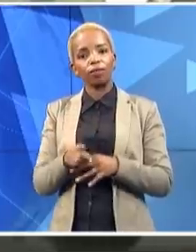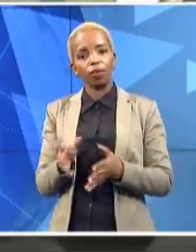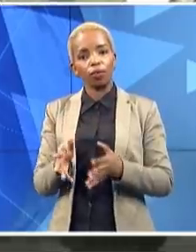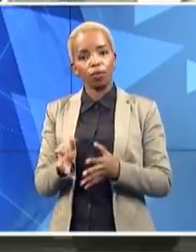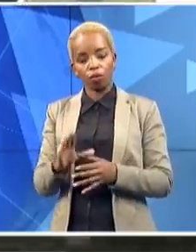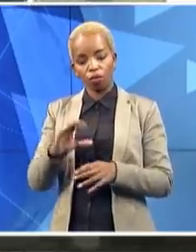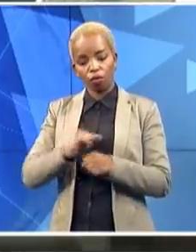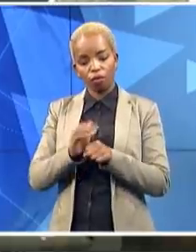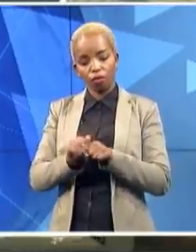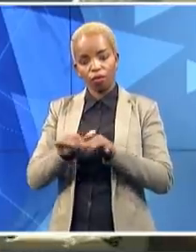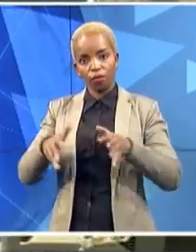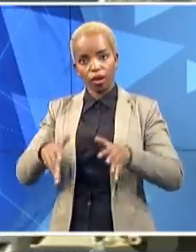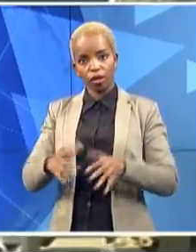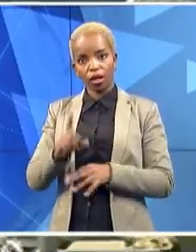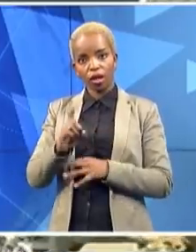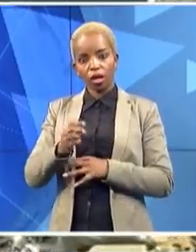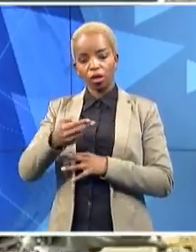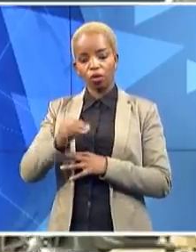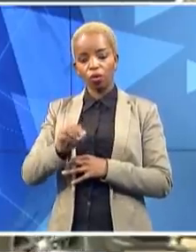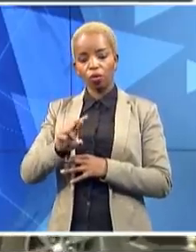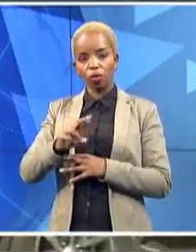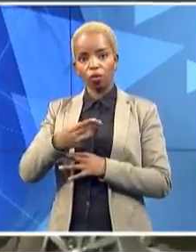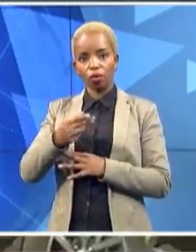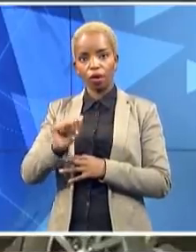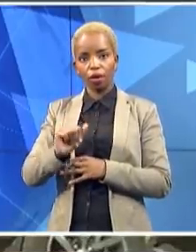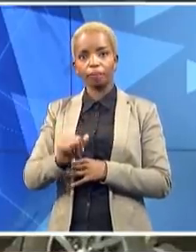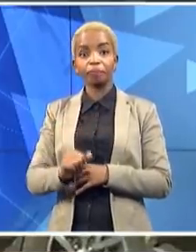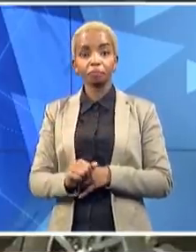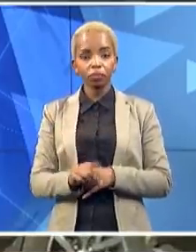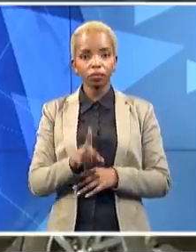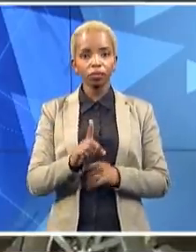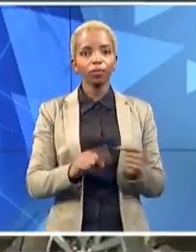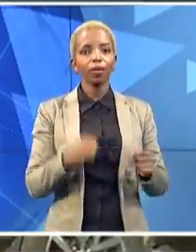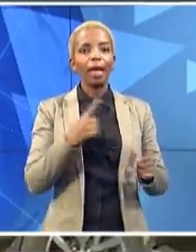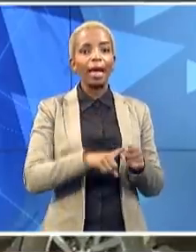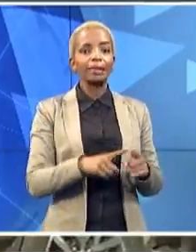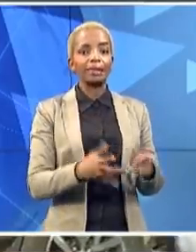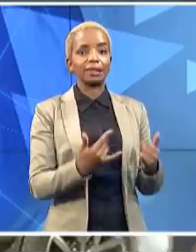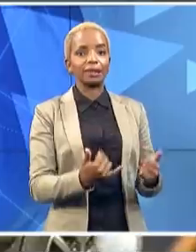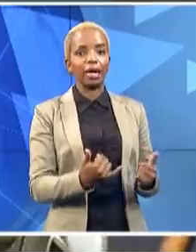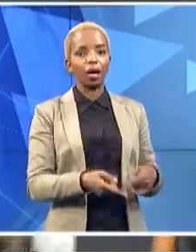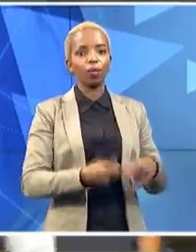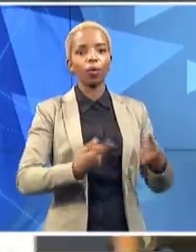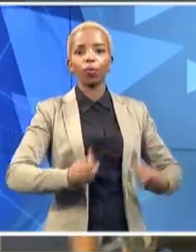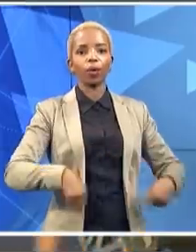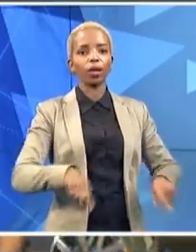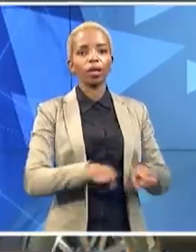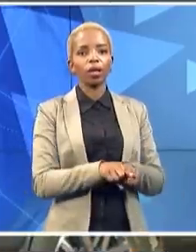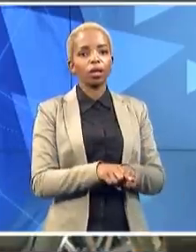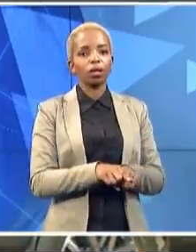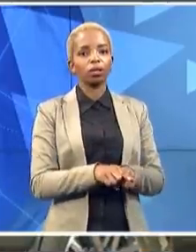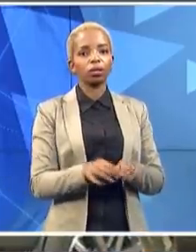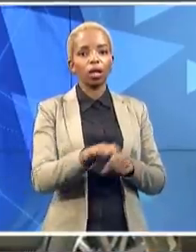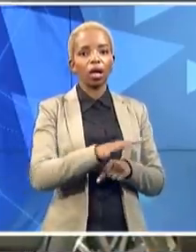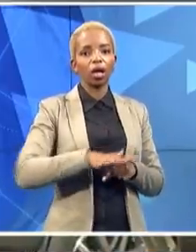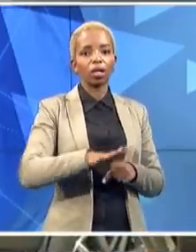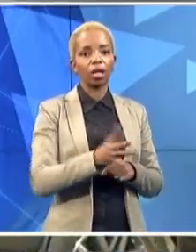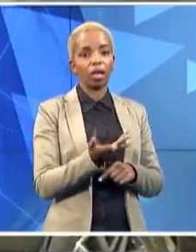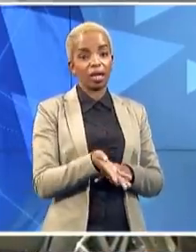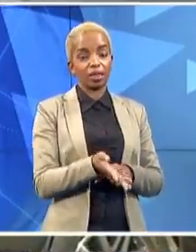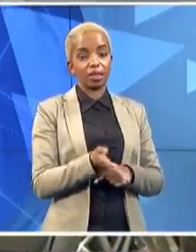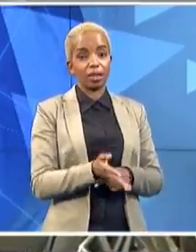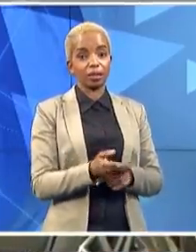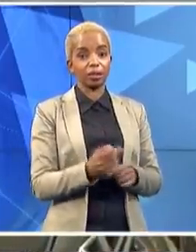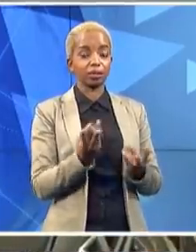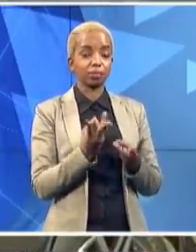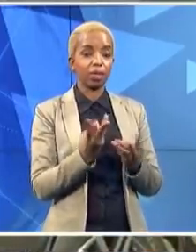we haven't been able to really describe the full extent of the outbreak in an area like this. Most people haven't qualified for testing until now. So for us